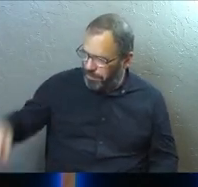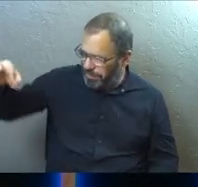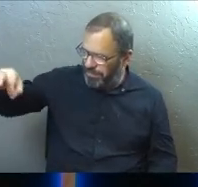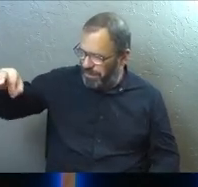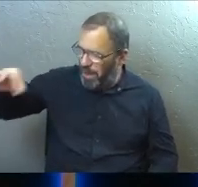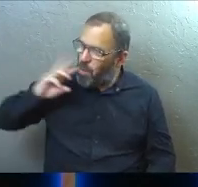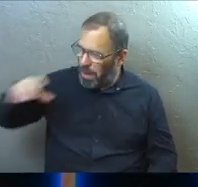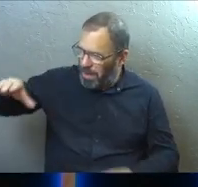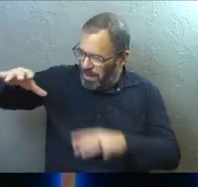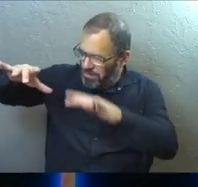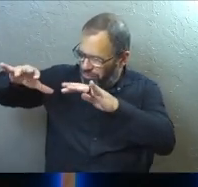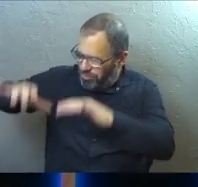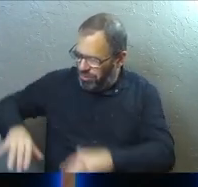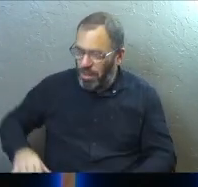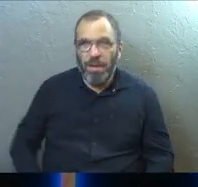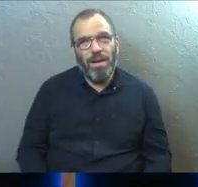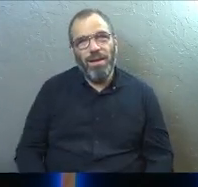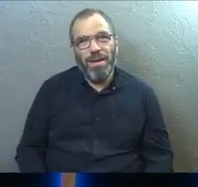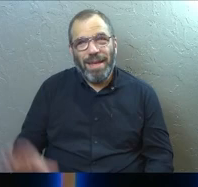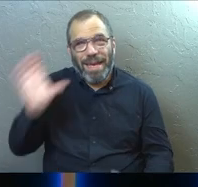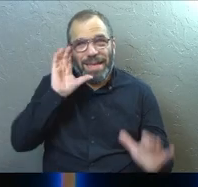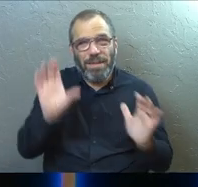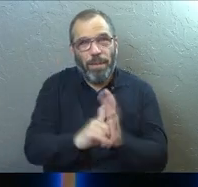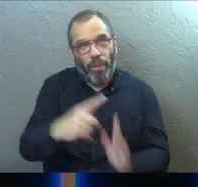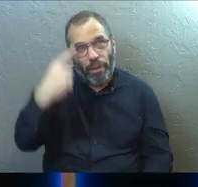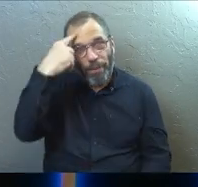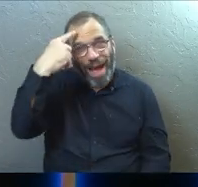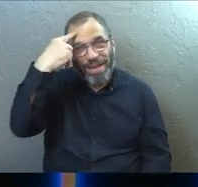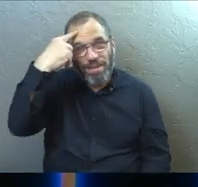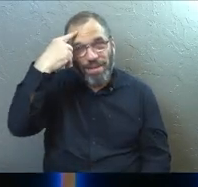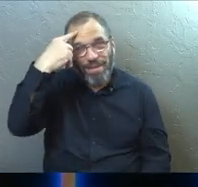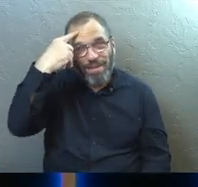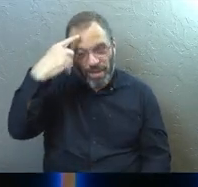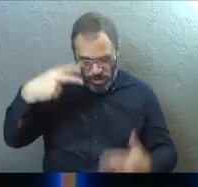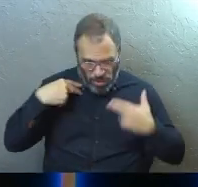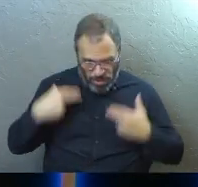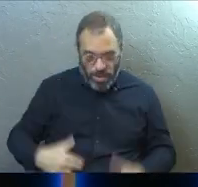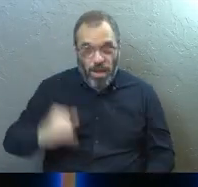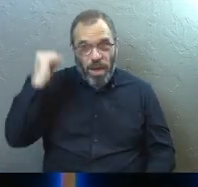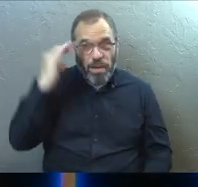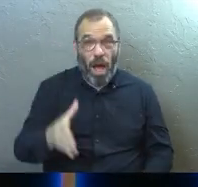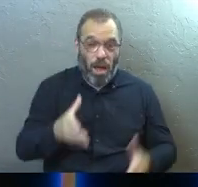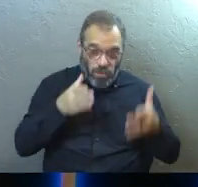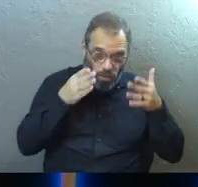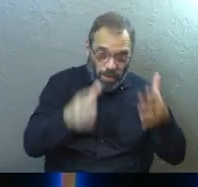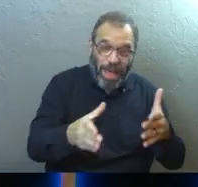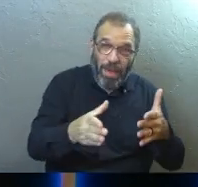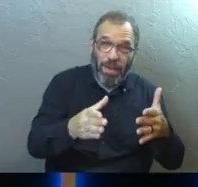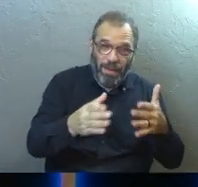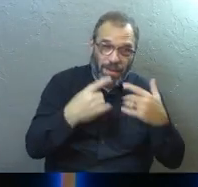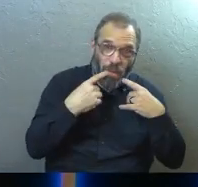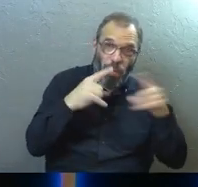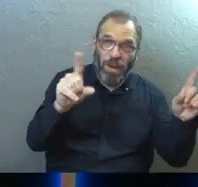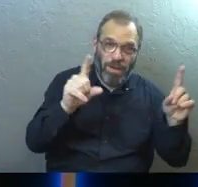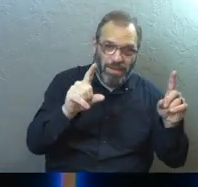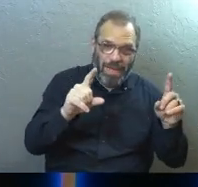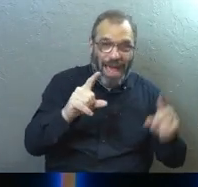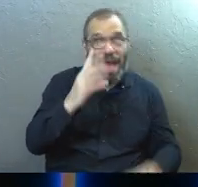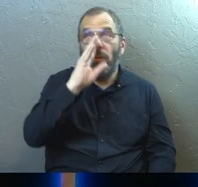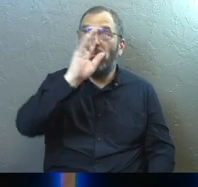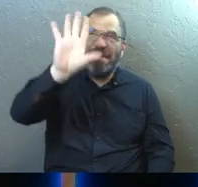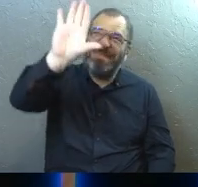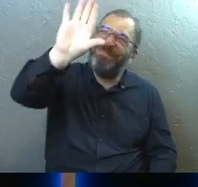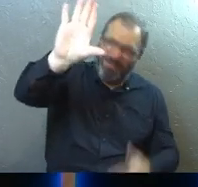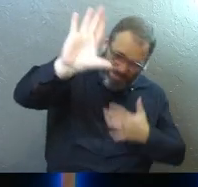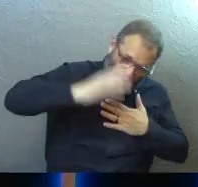But isn't that just, it's a picture of our human condition. Is God has the way that this whole thing works. And we kind of want to ignore